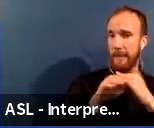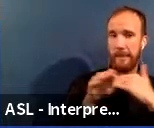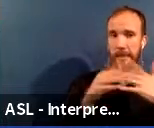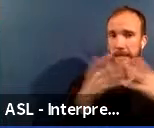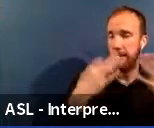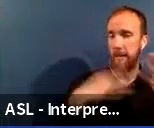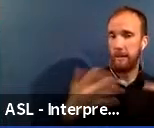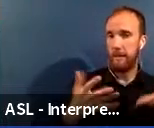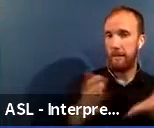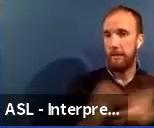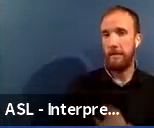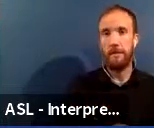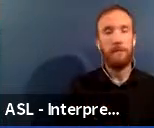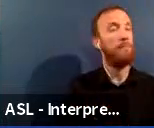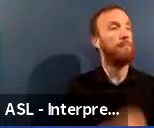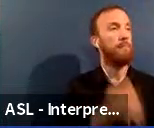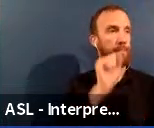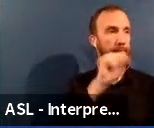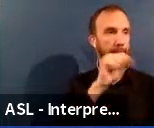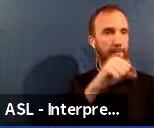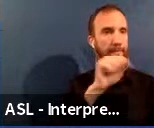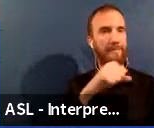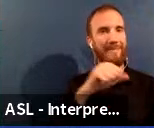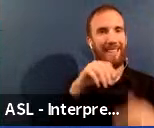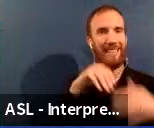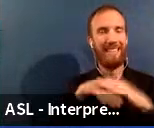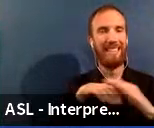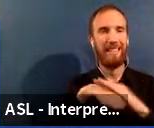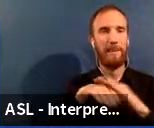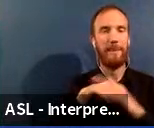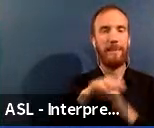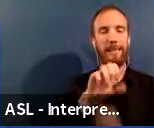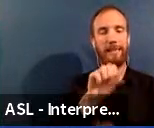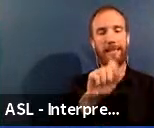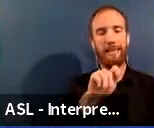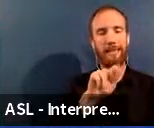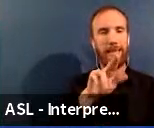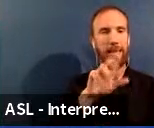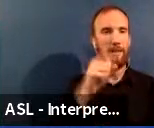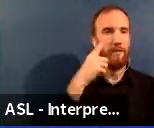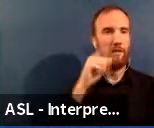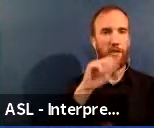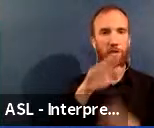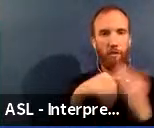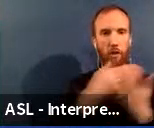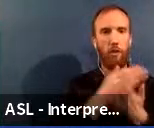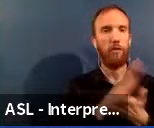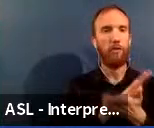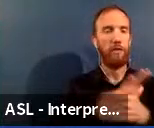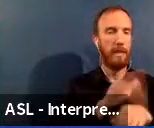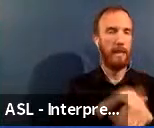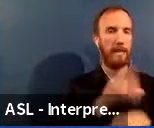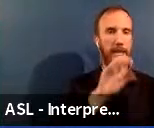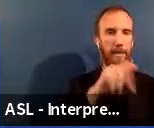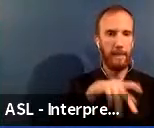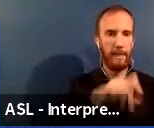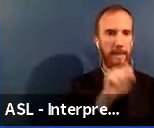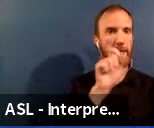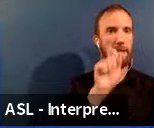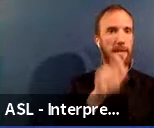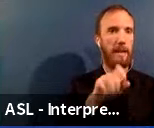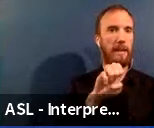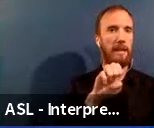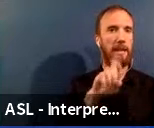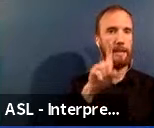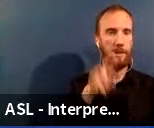Yes. Yes. The accessibility status for all schools is posted on the cps.edu website. CPS